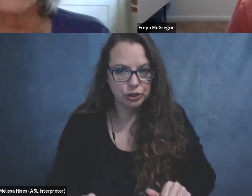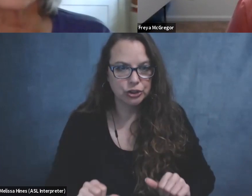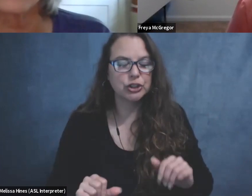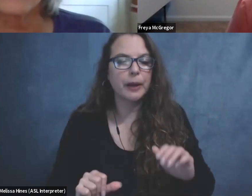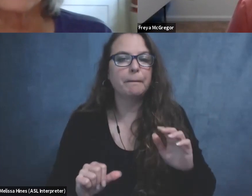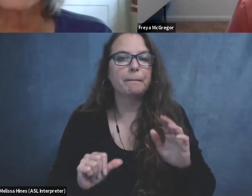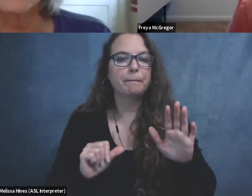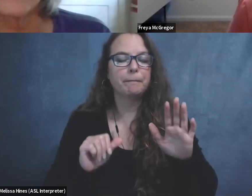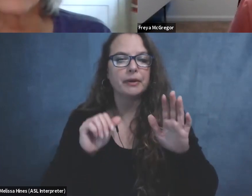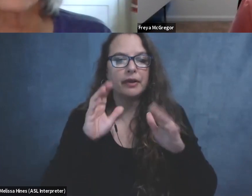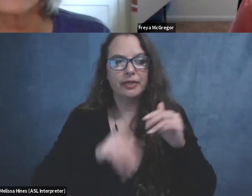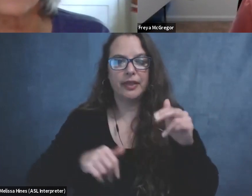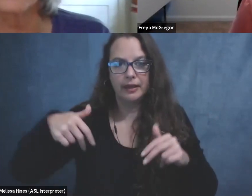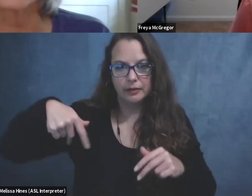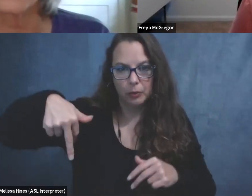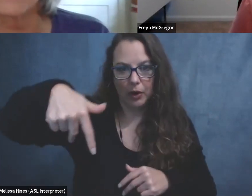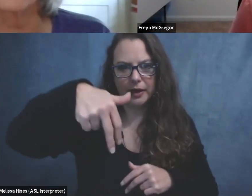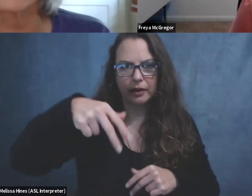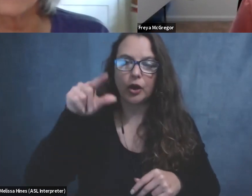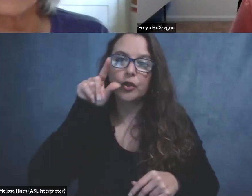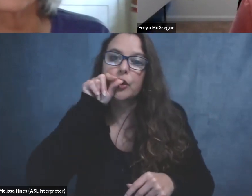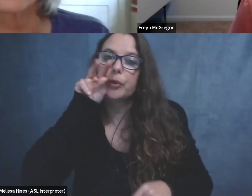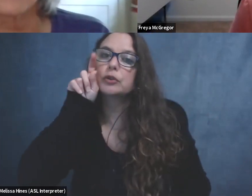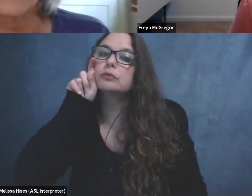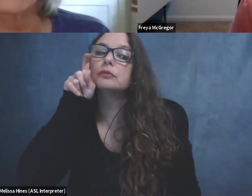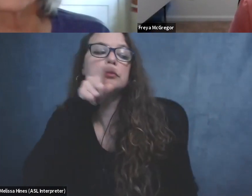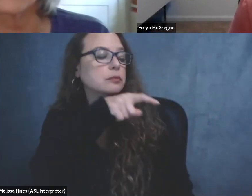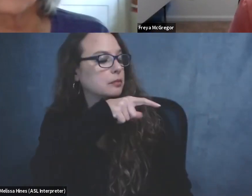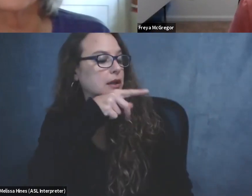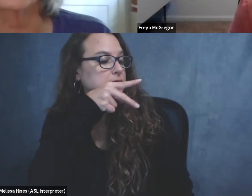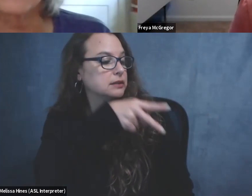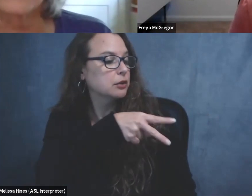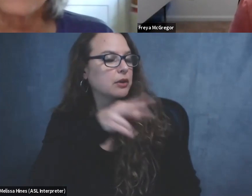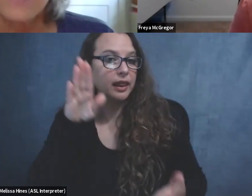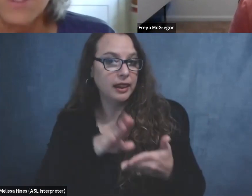differently? Are they less inclined to take flight because they see you as less of a threat?